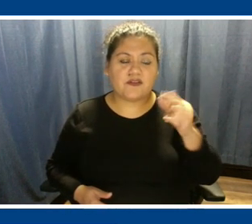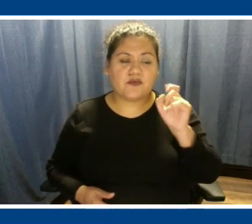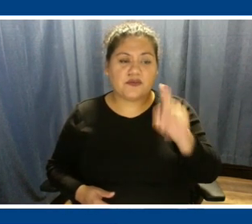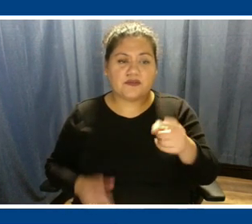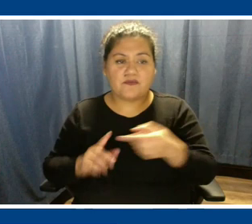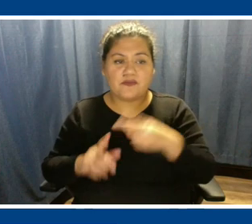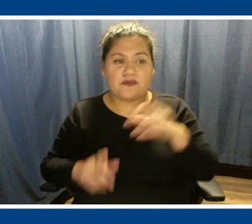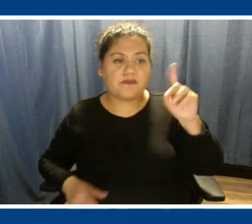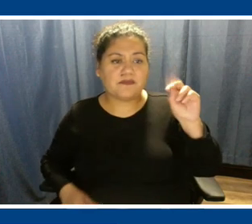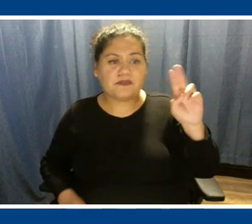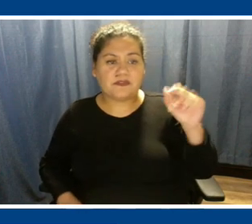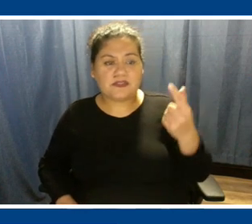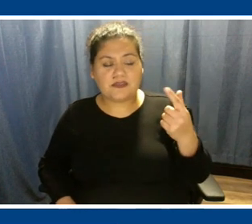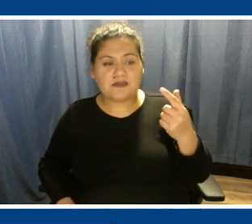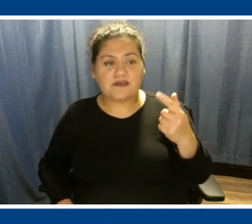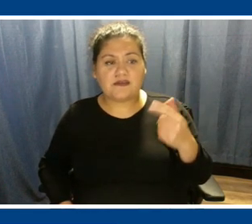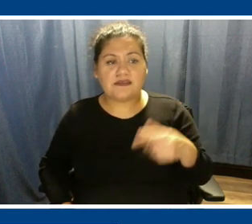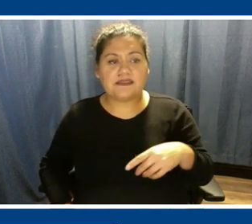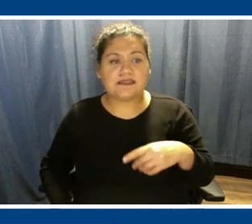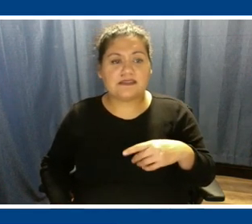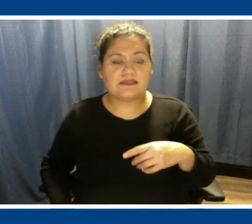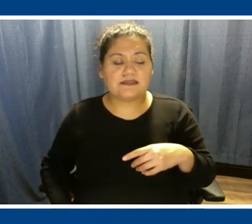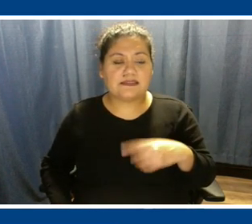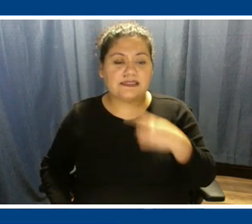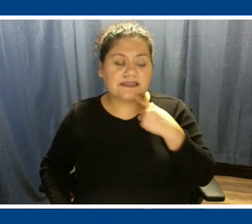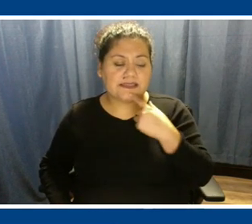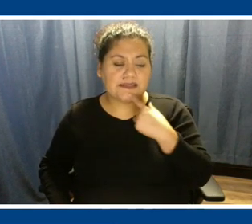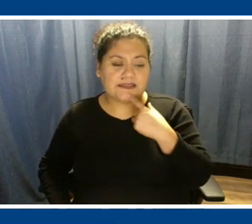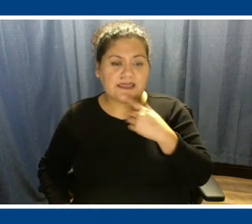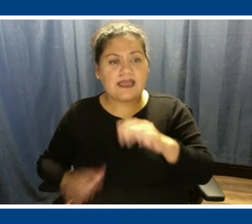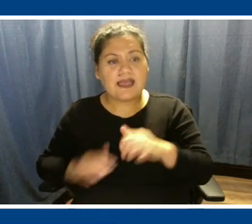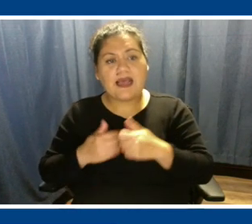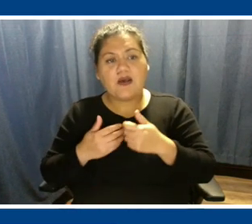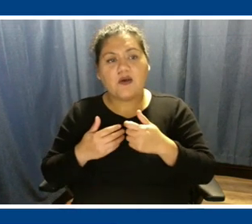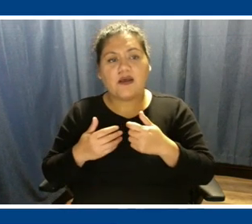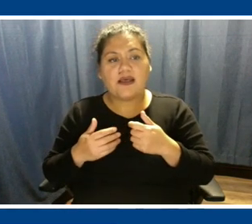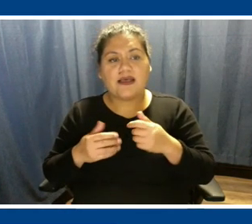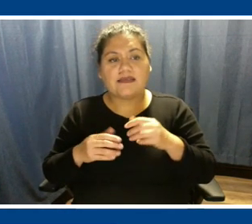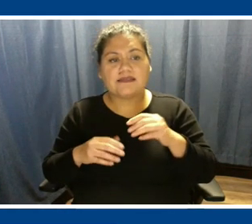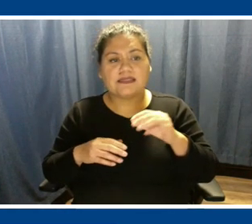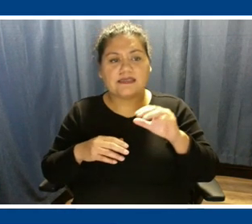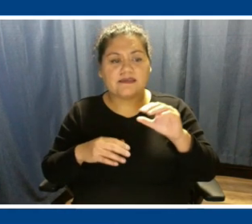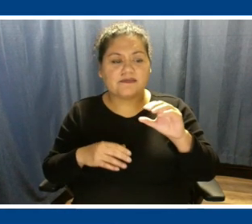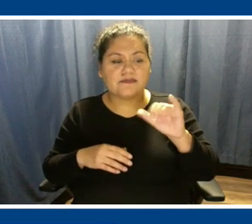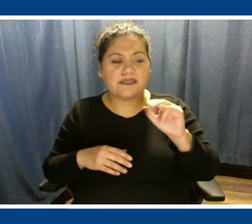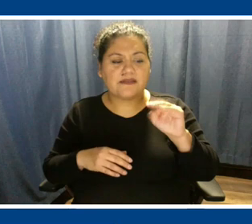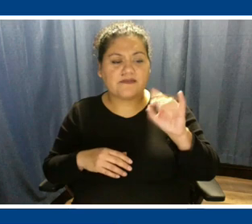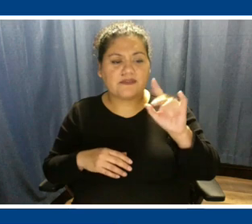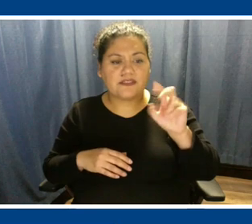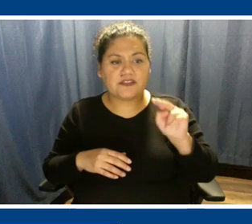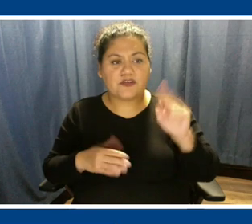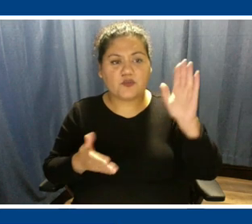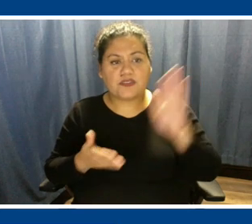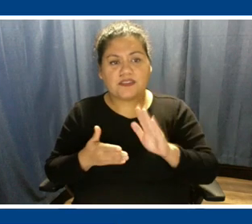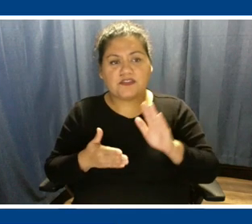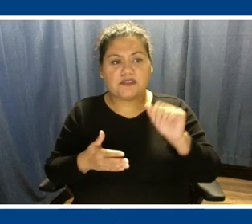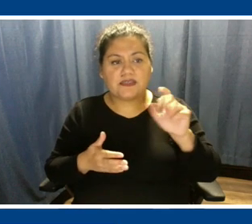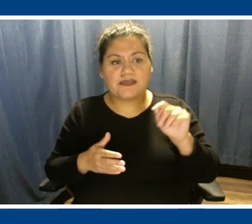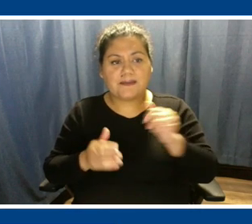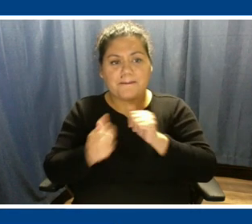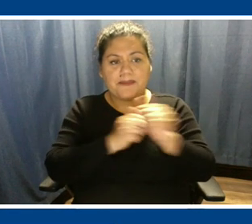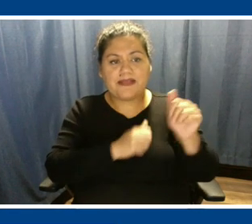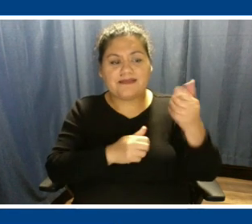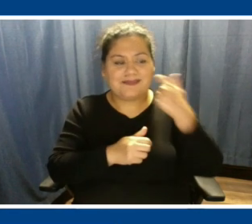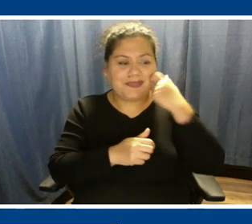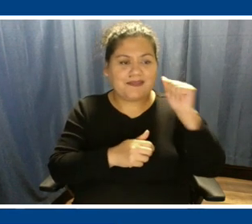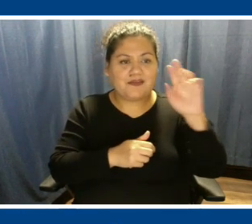Rappel. And Doug's question is, how has the Inflation Reduction Act passed in August impacted planning